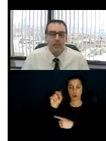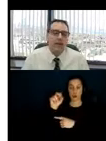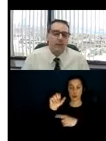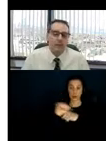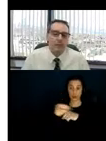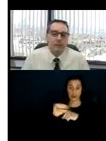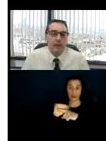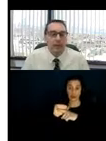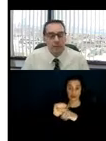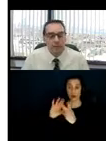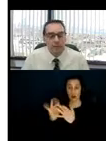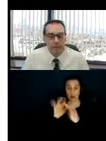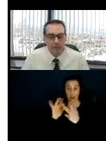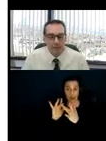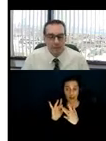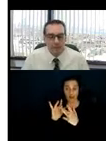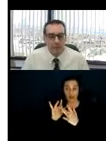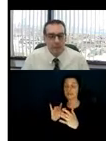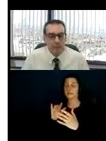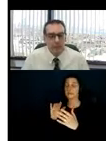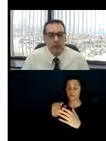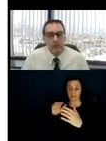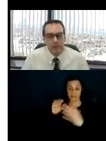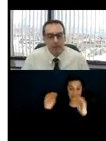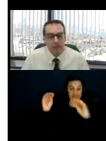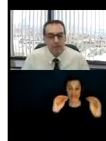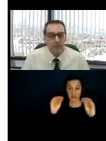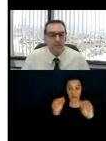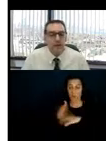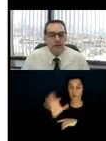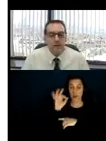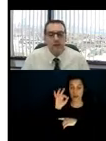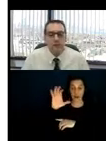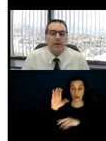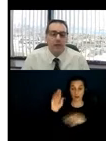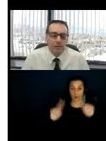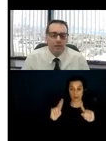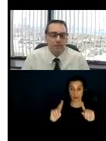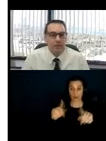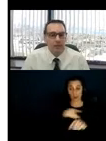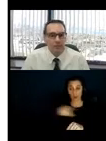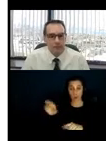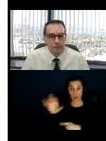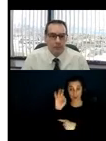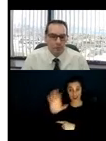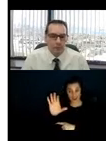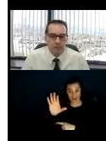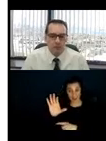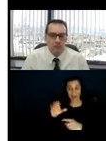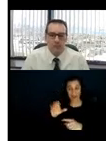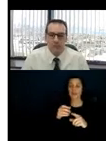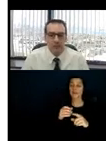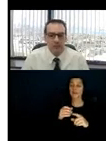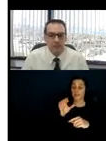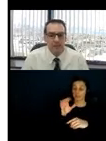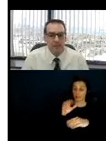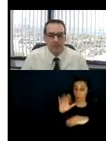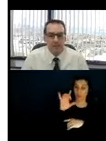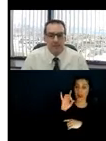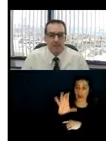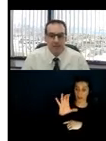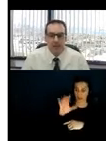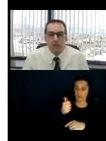interacting with over 900 individuals. Of that, of those 900, over 850 individuals were persons with disabilities.